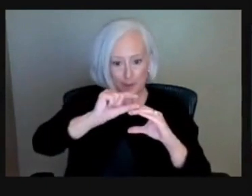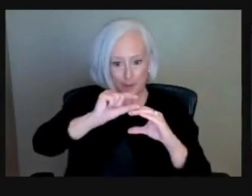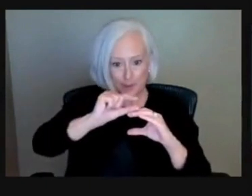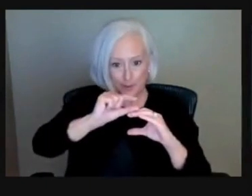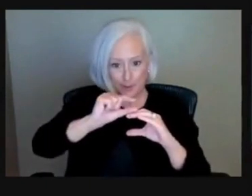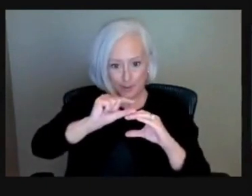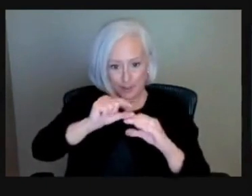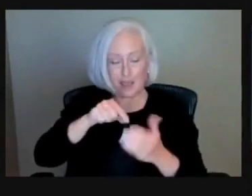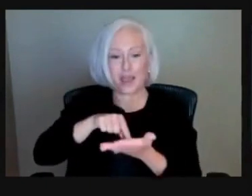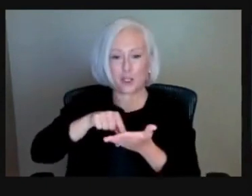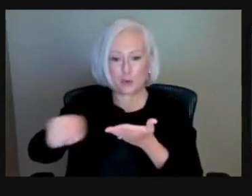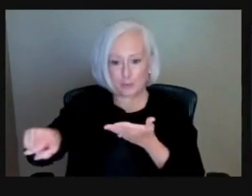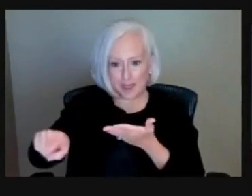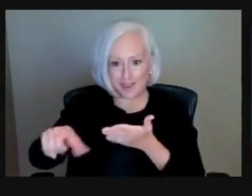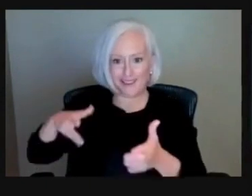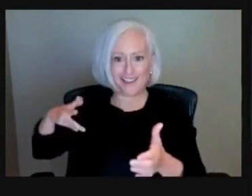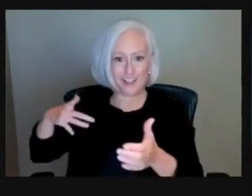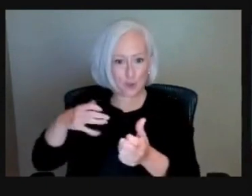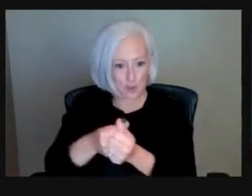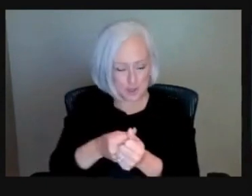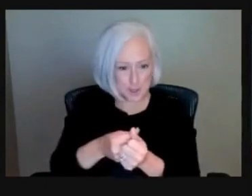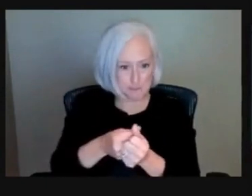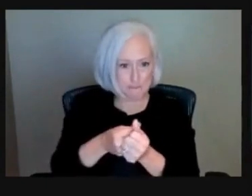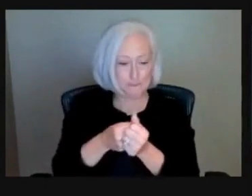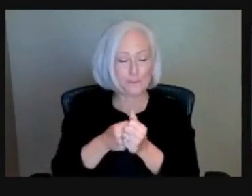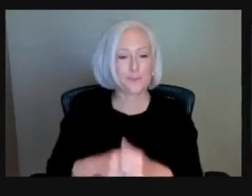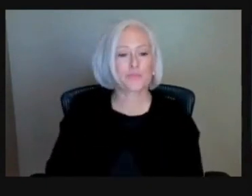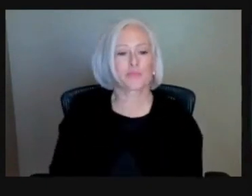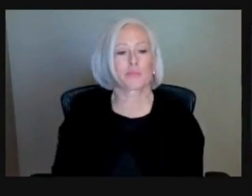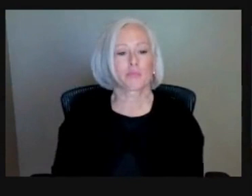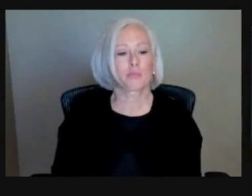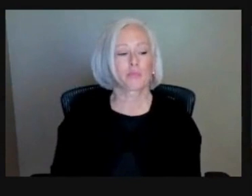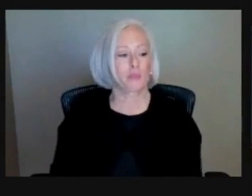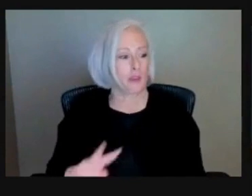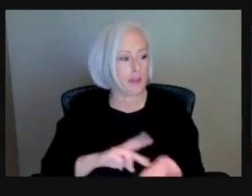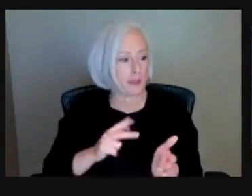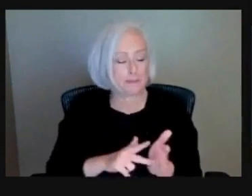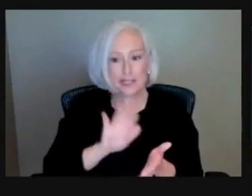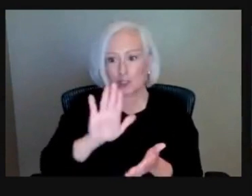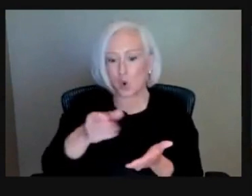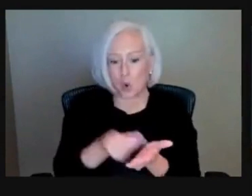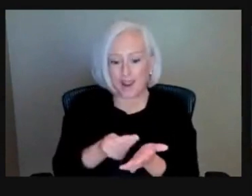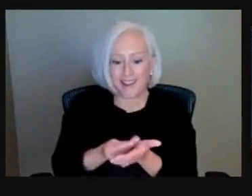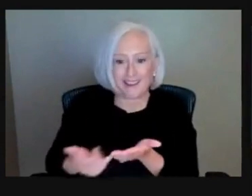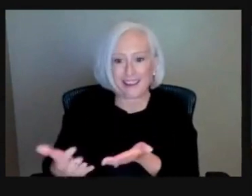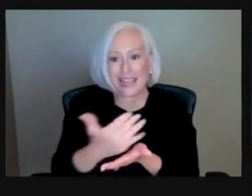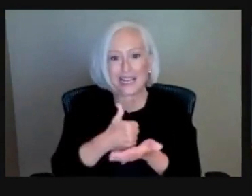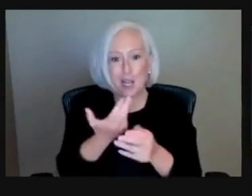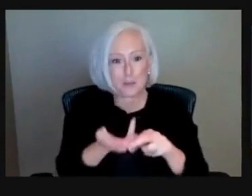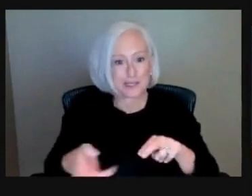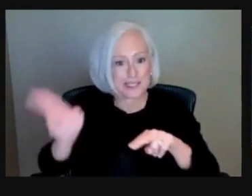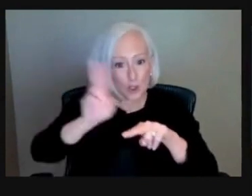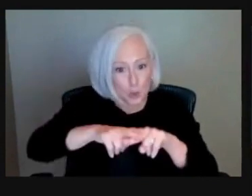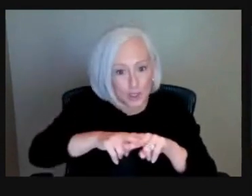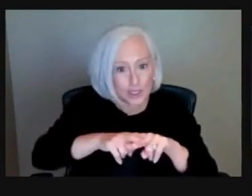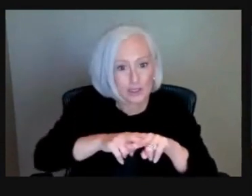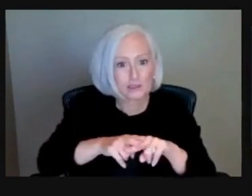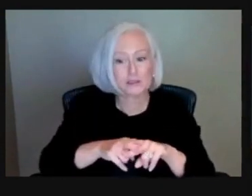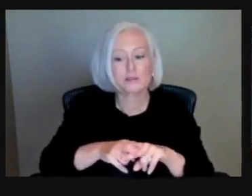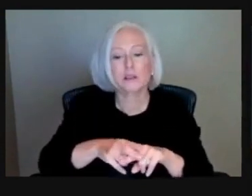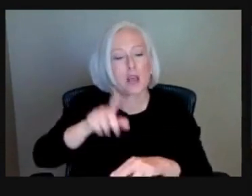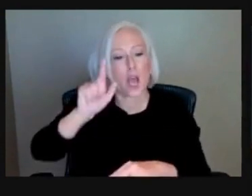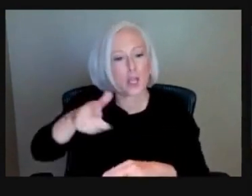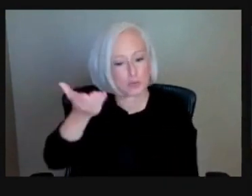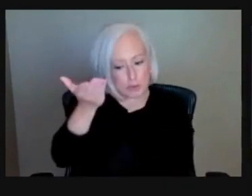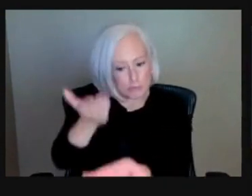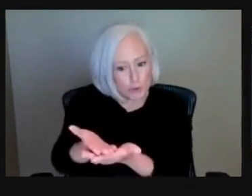we have to have gone back and our income has gone up. And actually, we need to be able to show that we can afford a